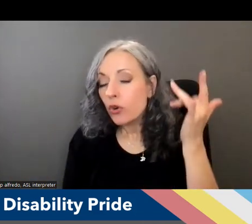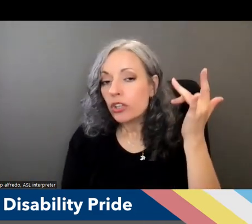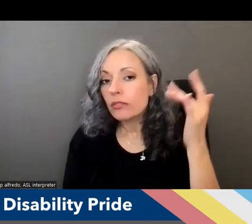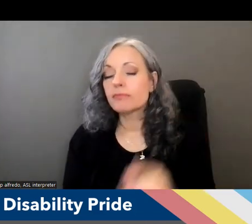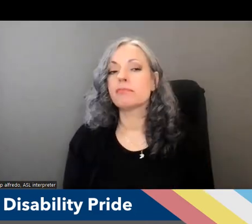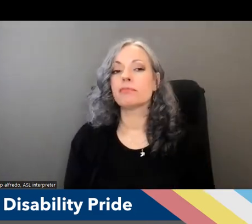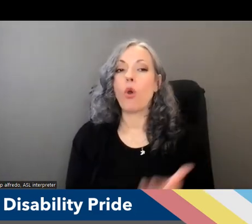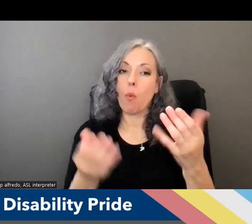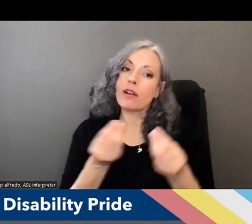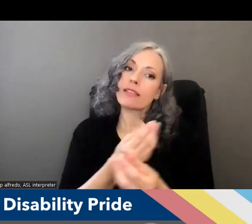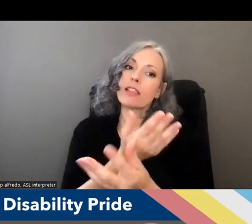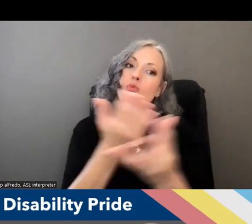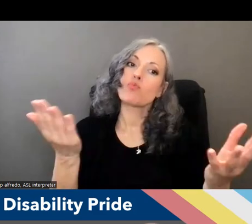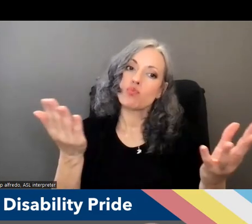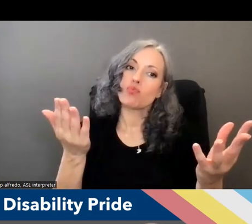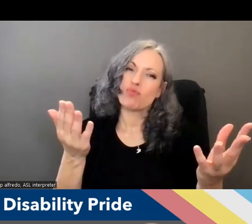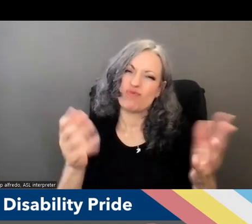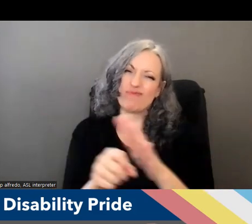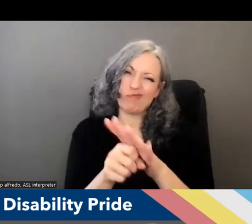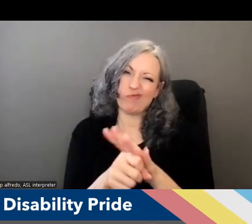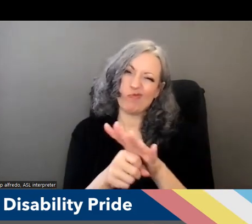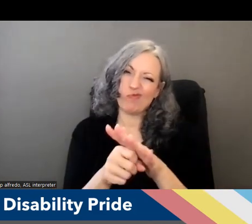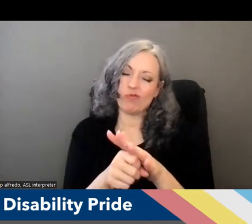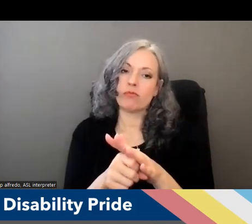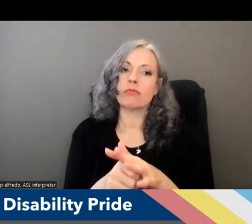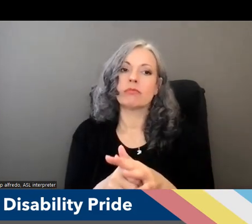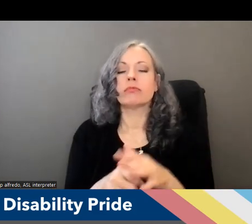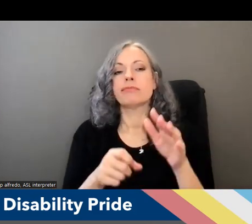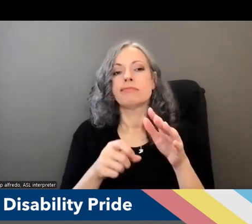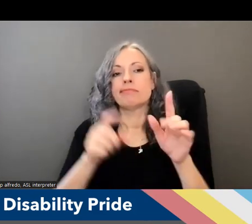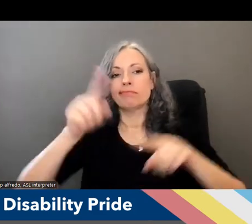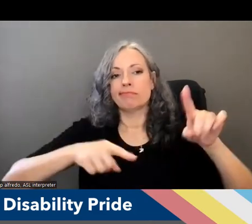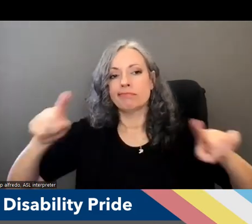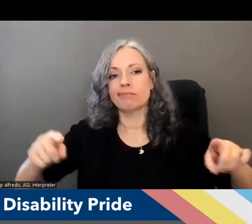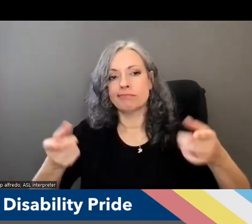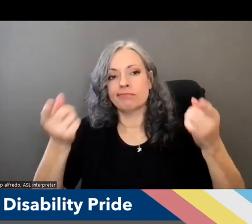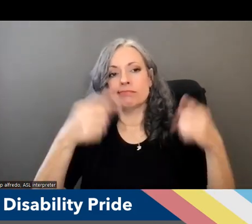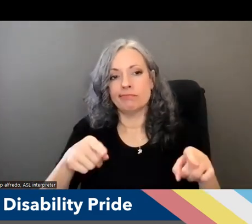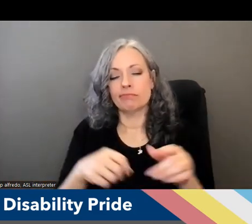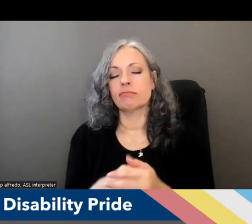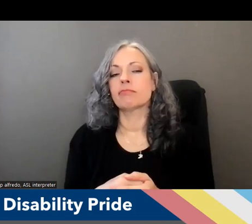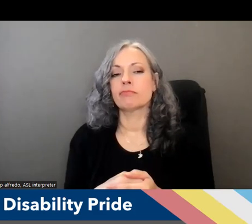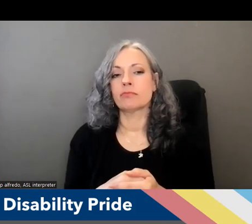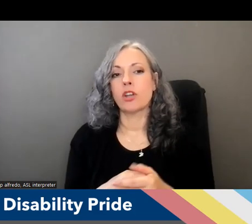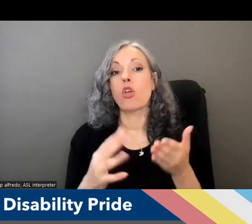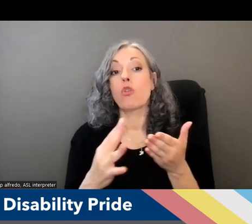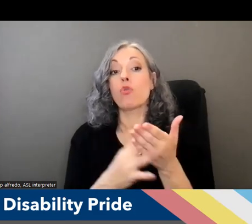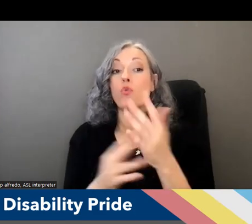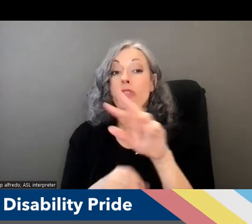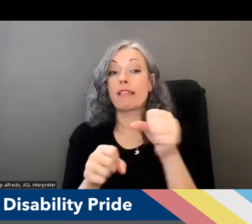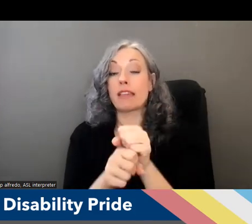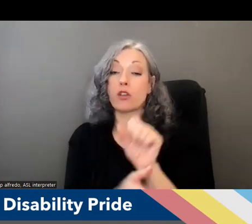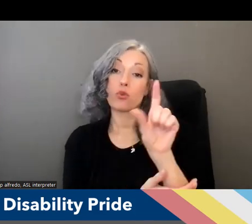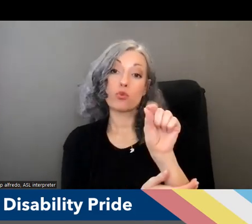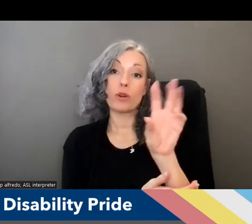some of the regional um demographics that are happening and and this takes us out through 2060 which you might